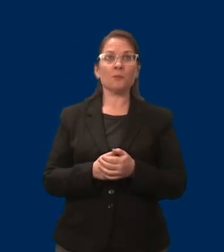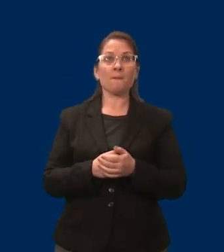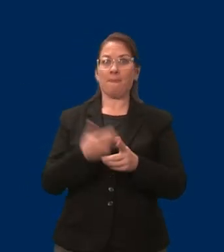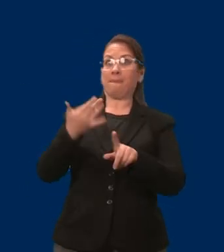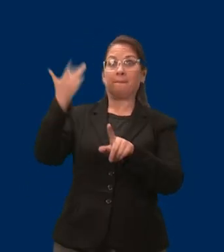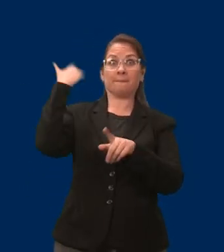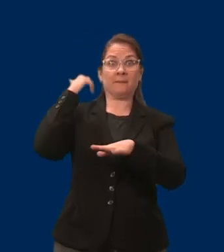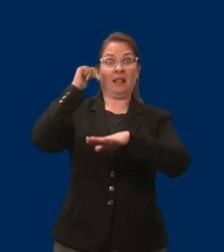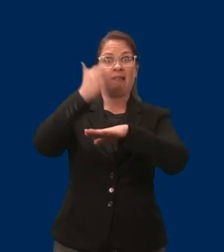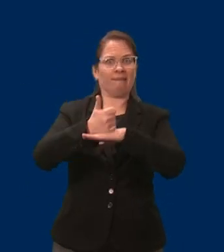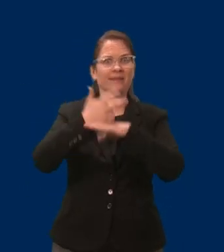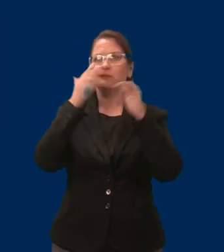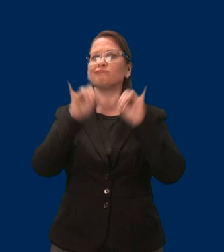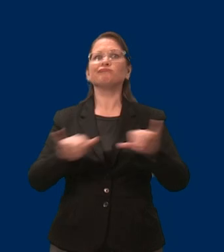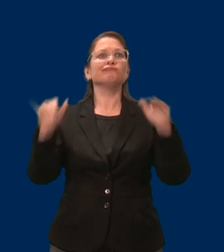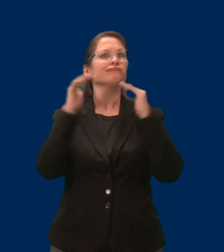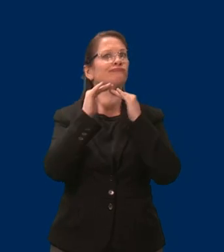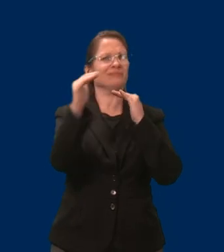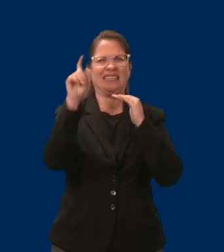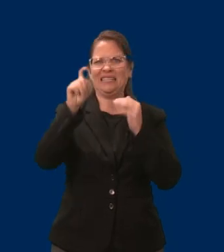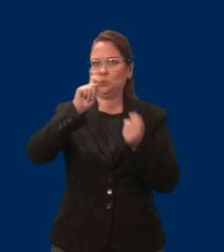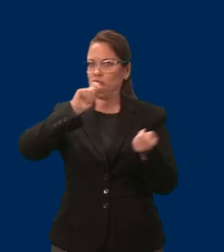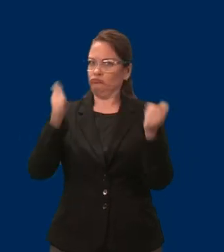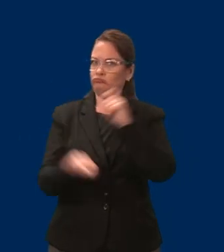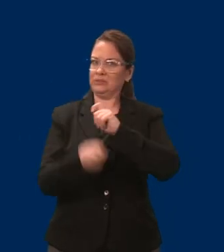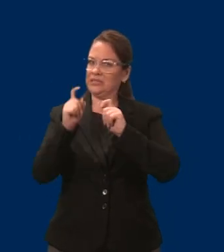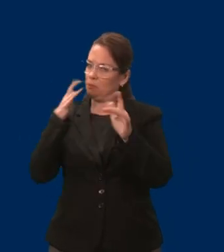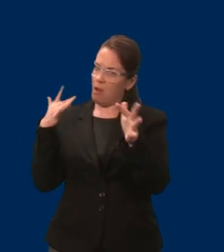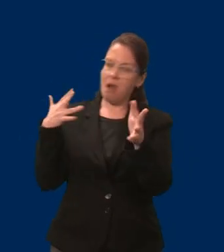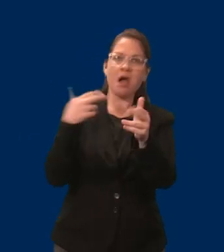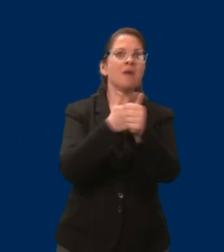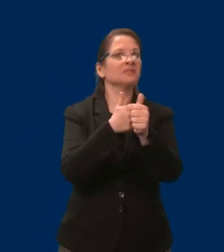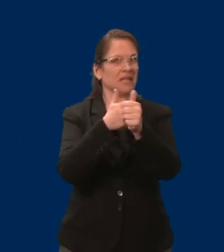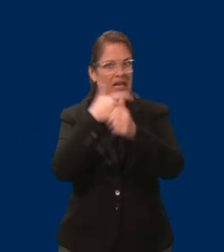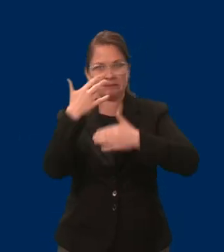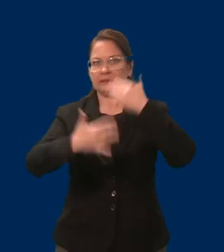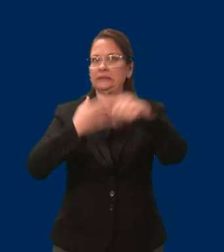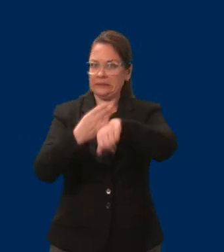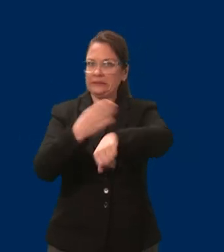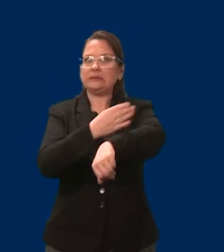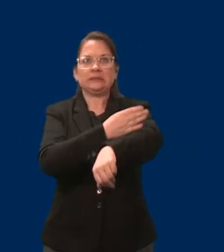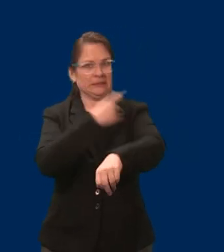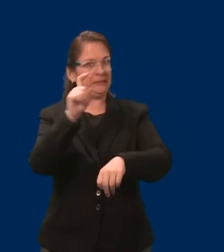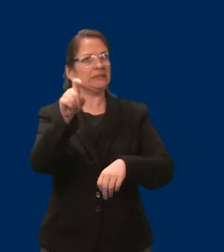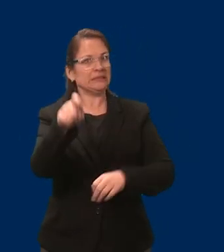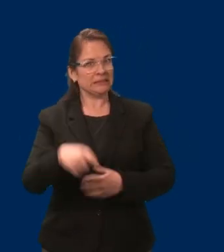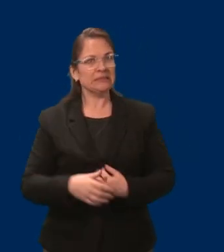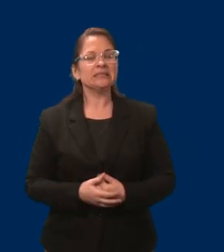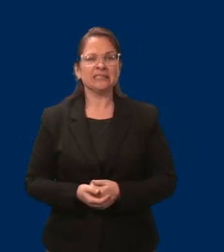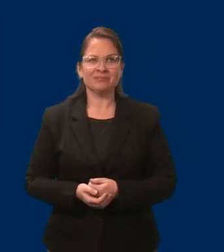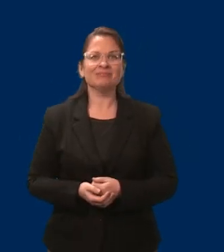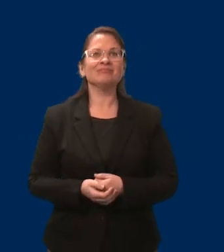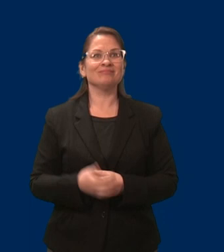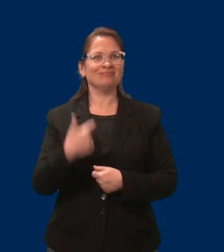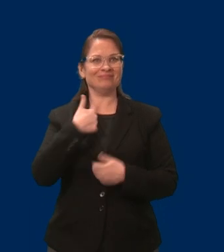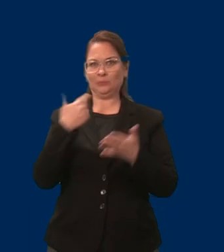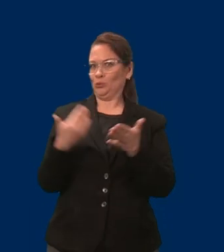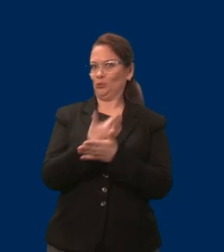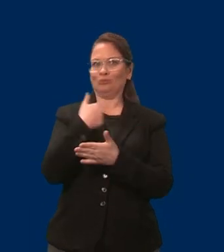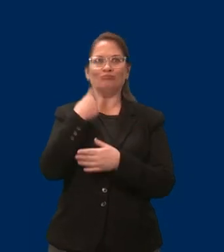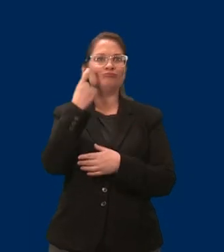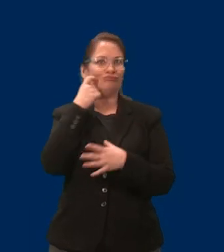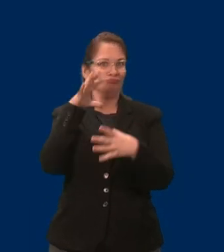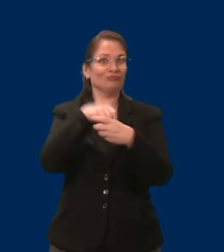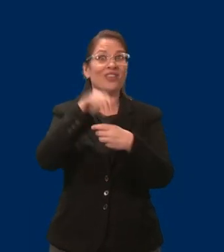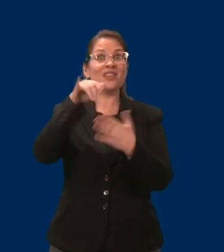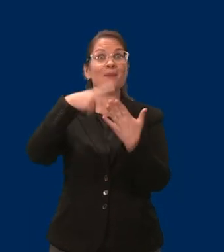on reforming a few pieces of it to improve access for our whole community. I am a newer participant to this program just in